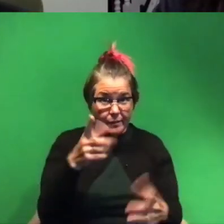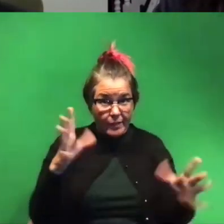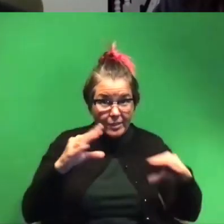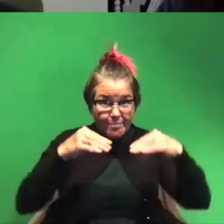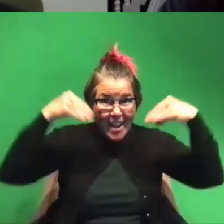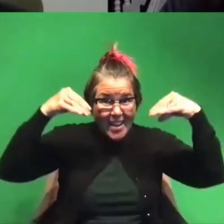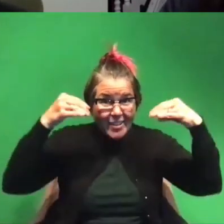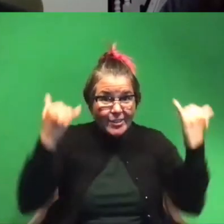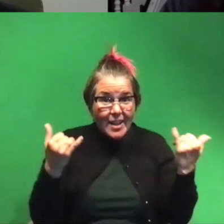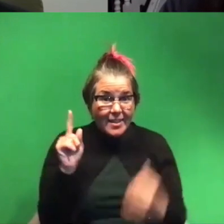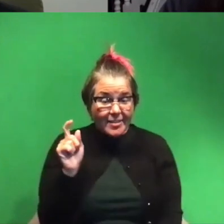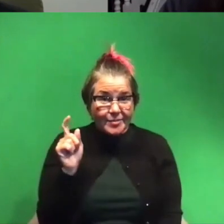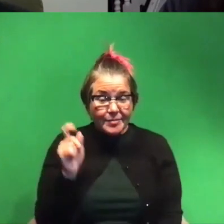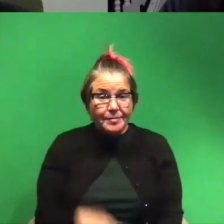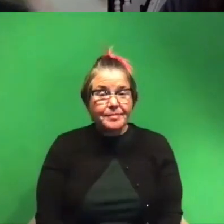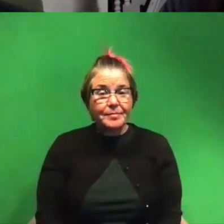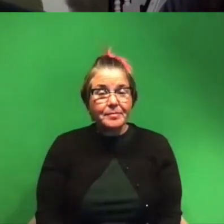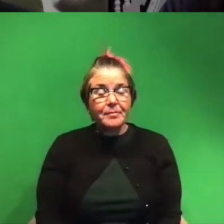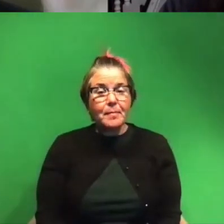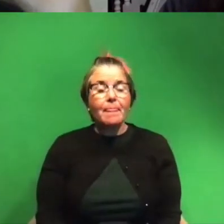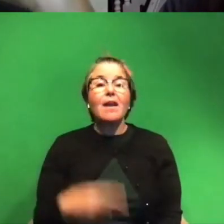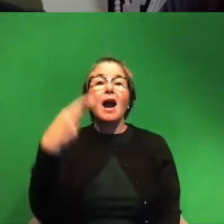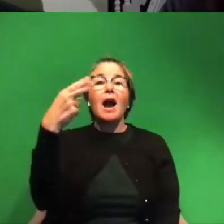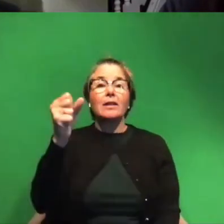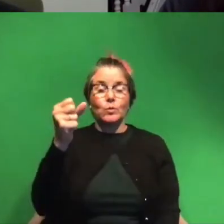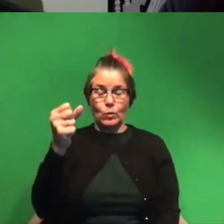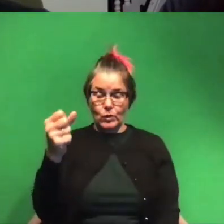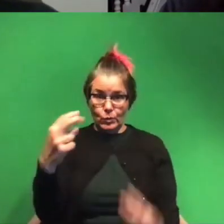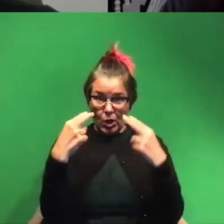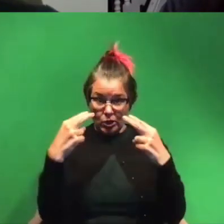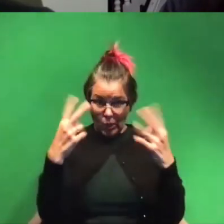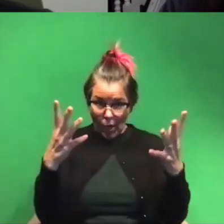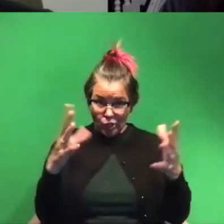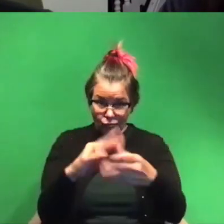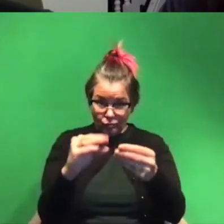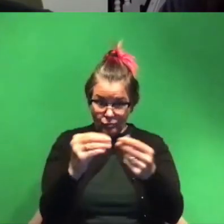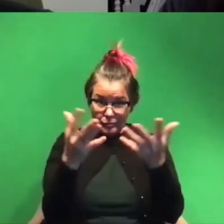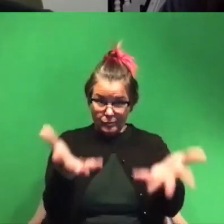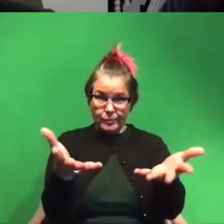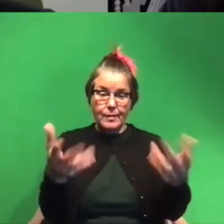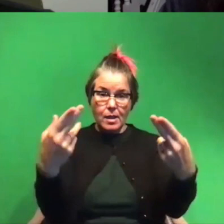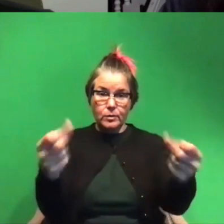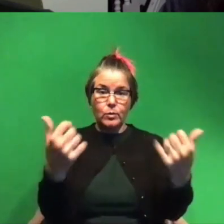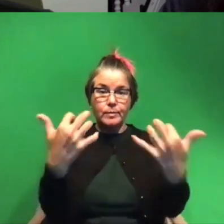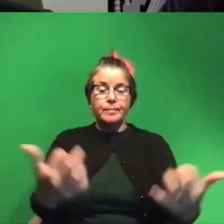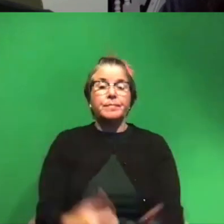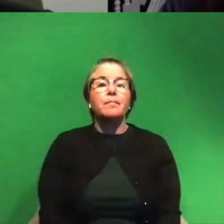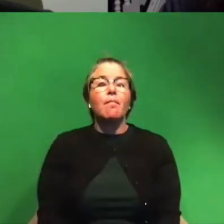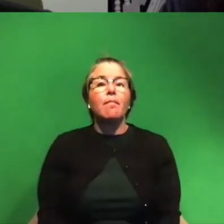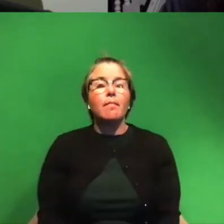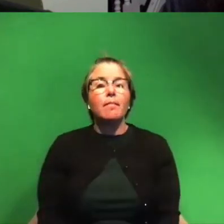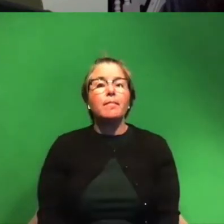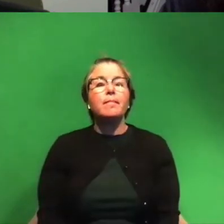um and for high schoolers because i want to kind of speak to that group specifically too is